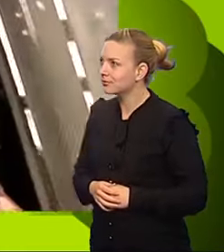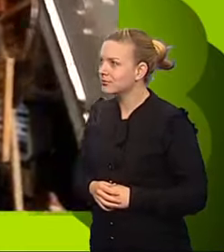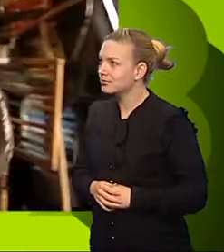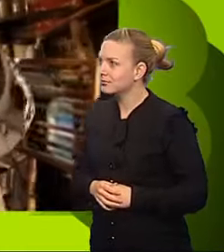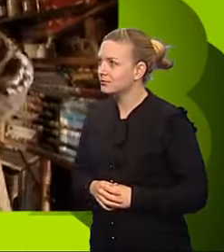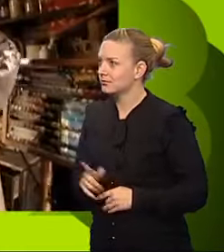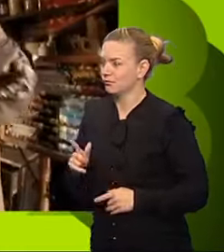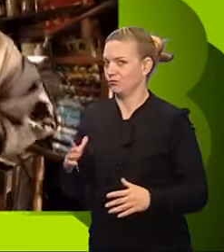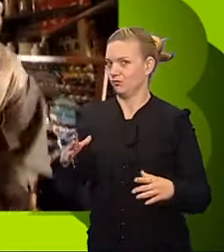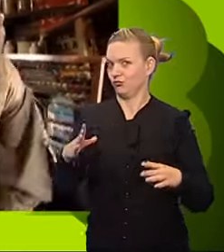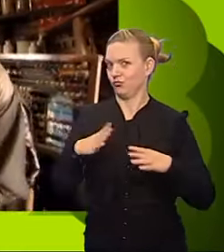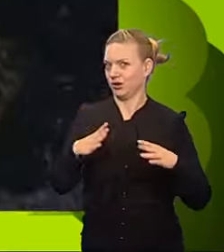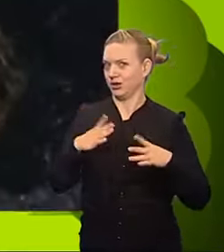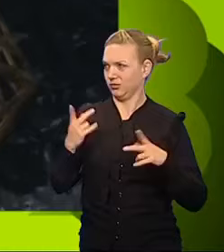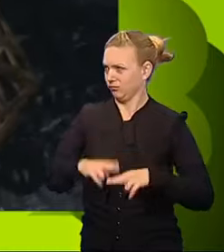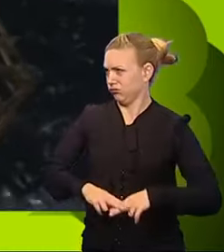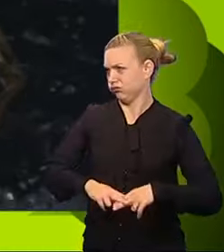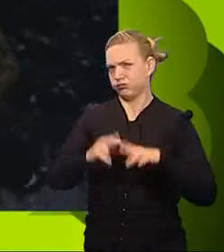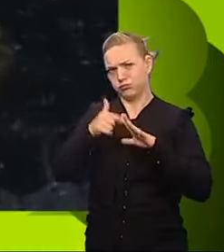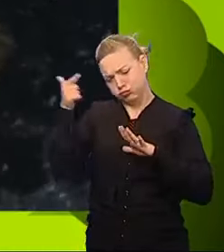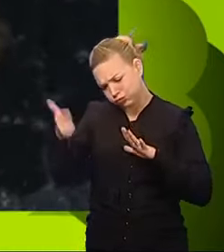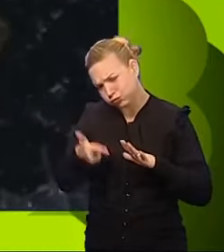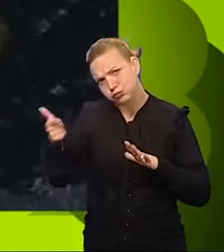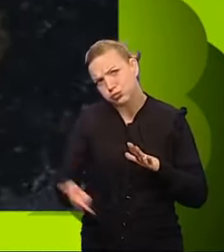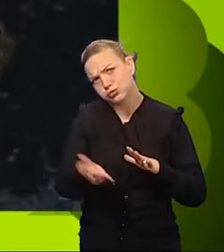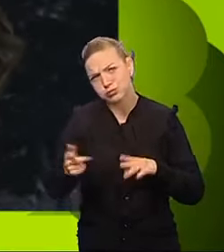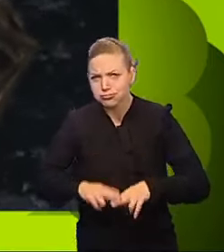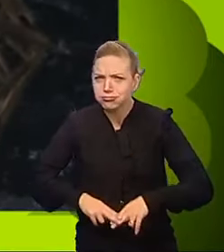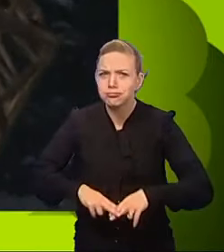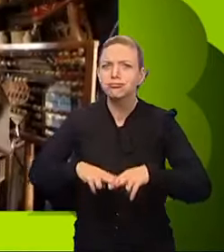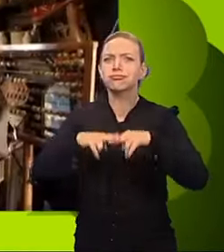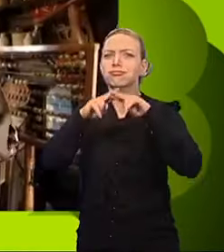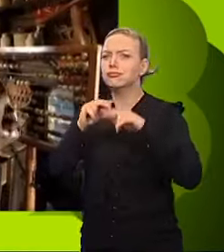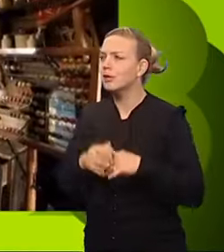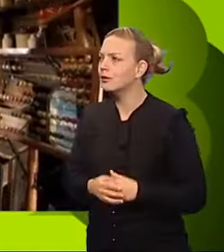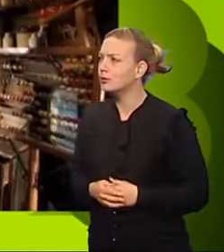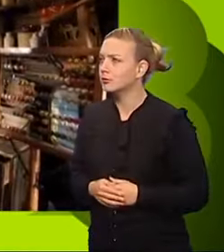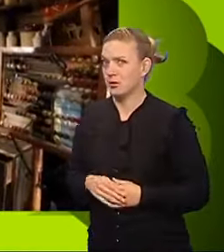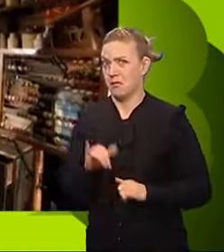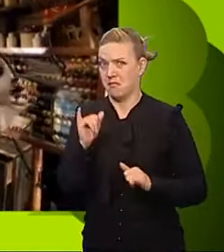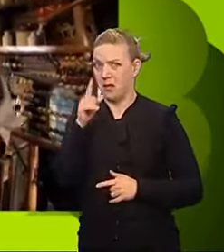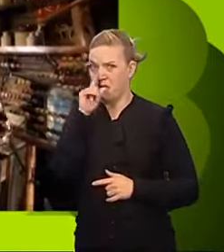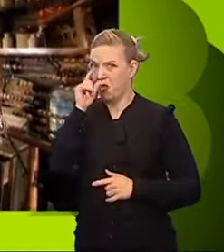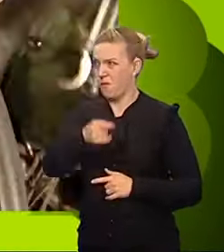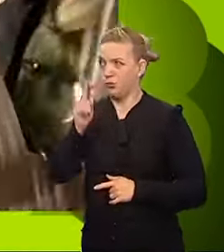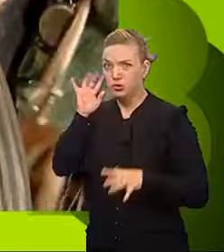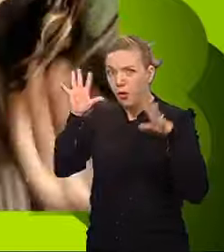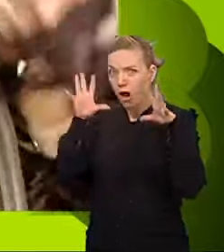Up they come. It's a long way up from down there. Ha-ha! Who knows? The vultures might get them.